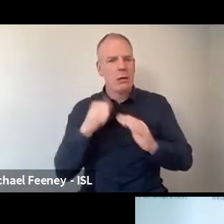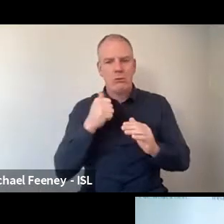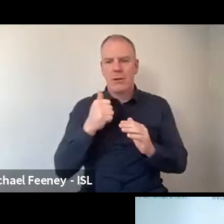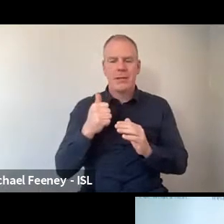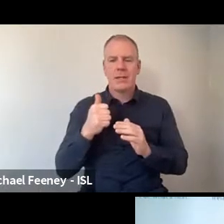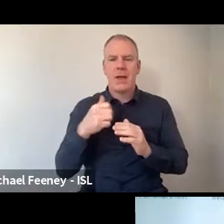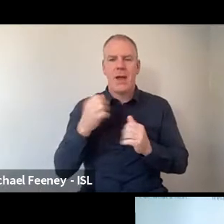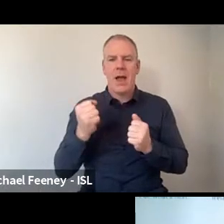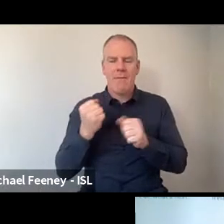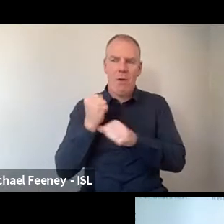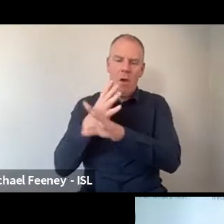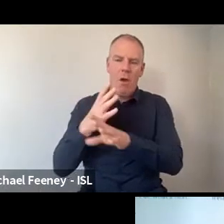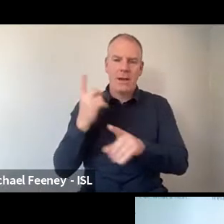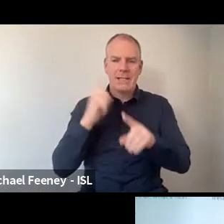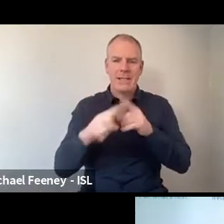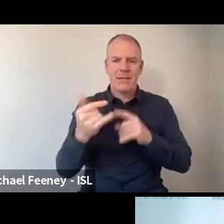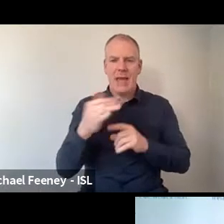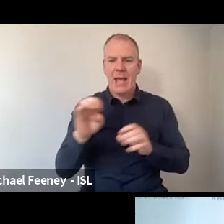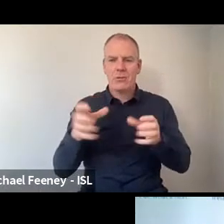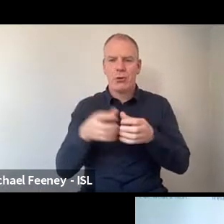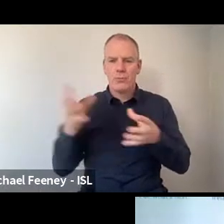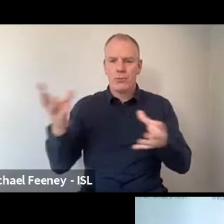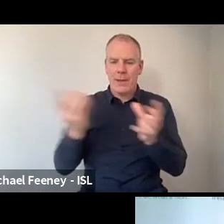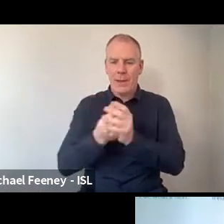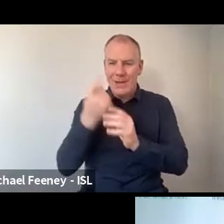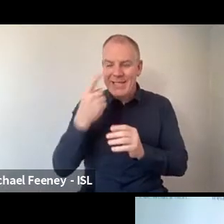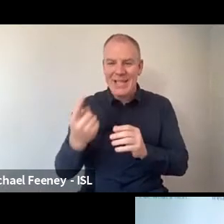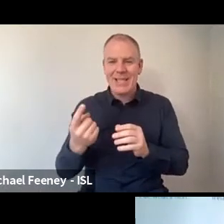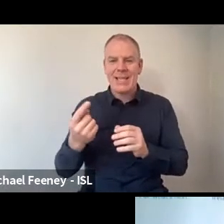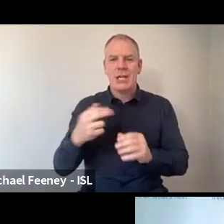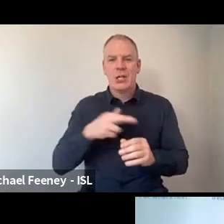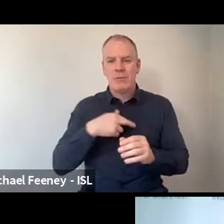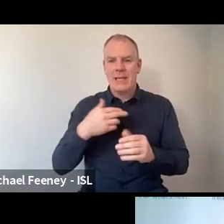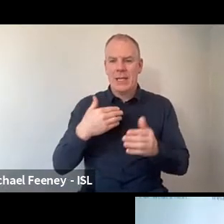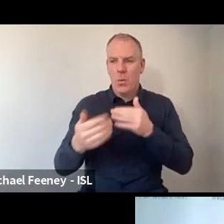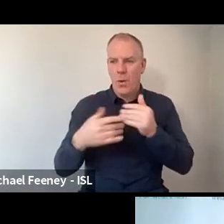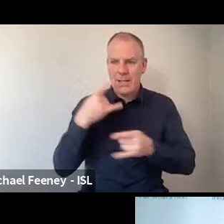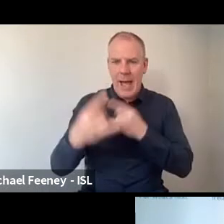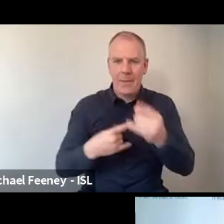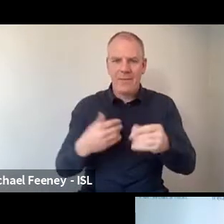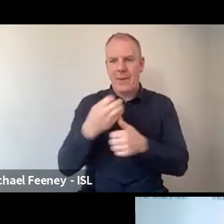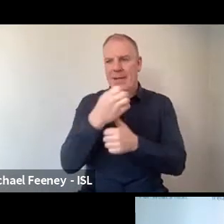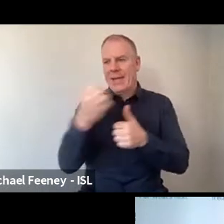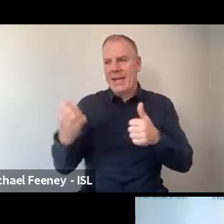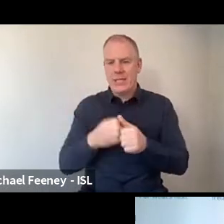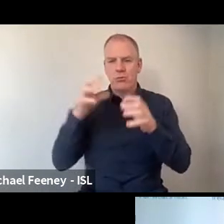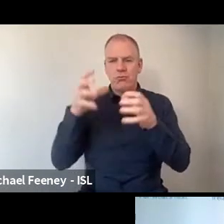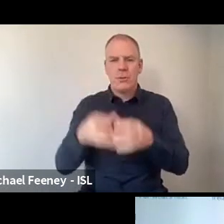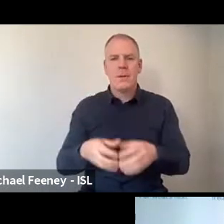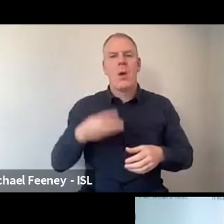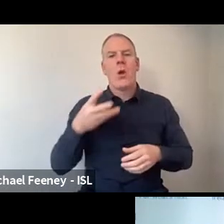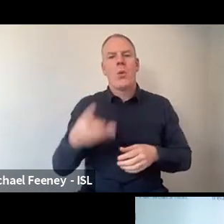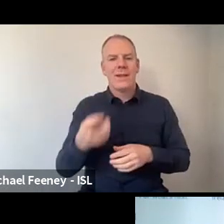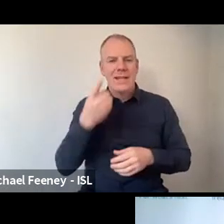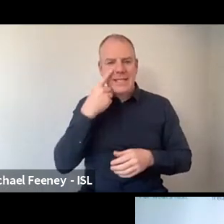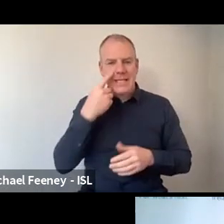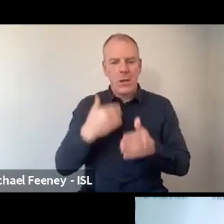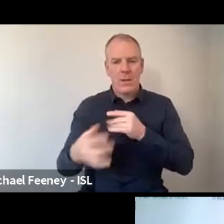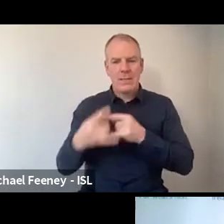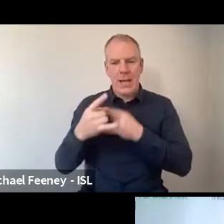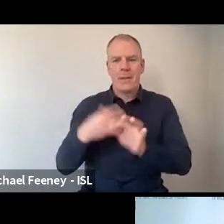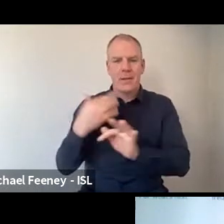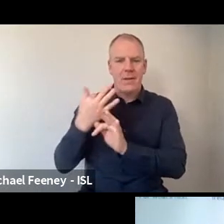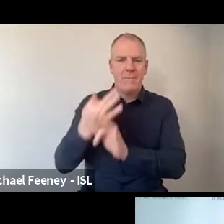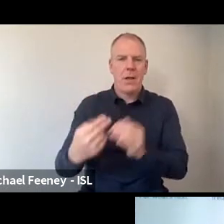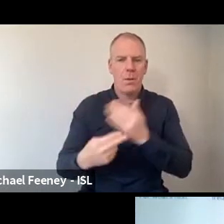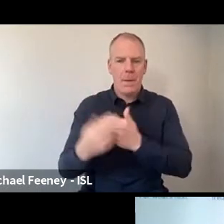all of the demographic variables together to look at the relative contribution of each one. But we will definitely be doing that in the follow